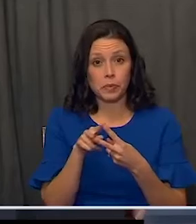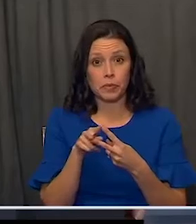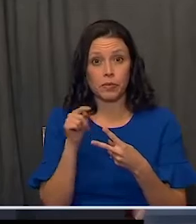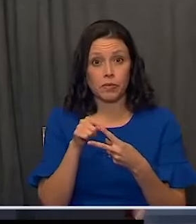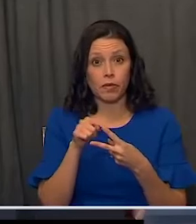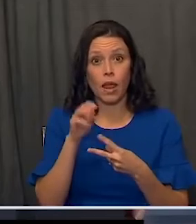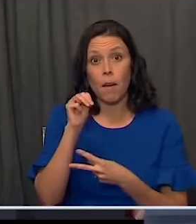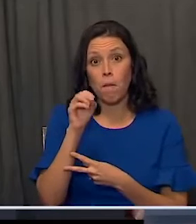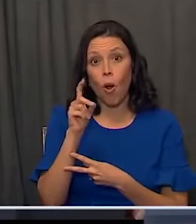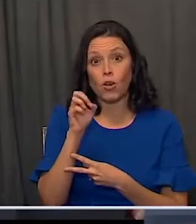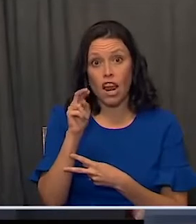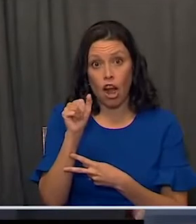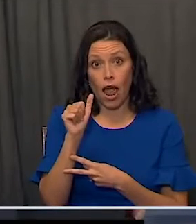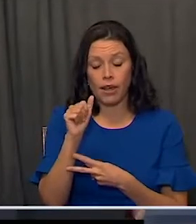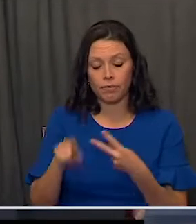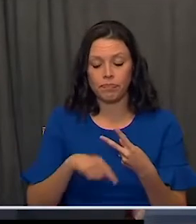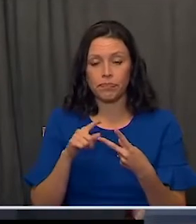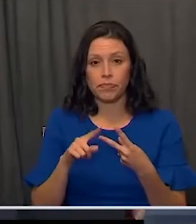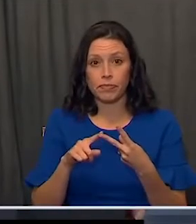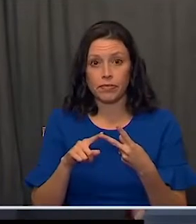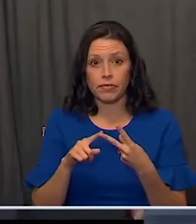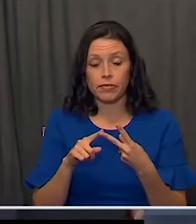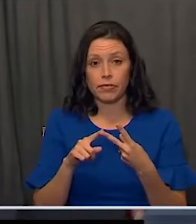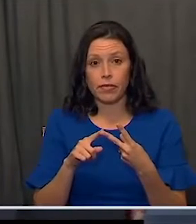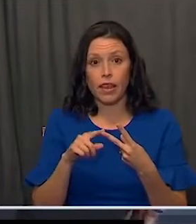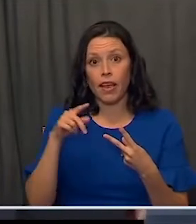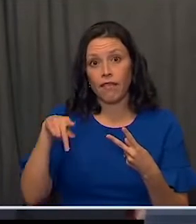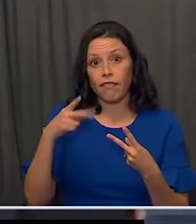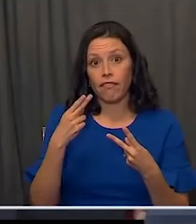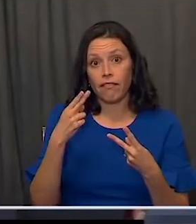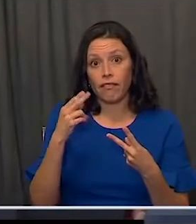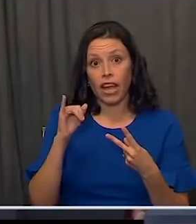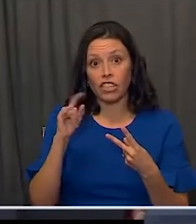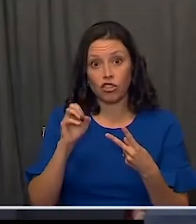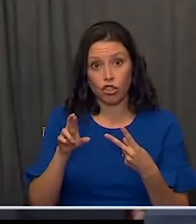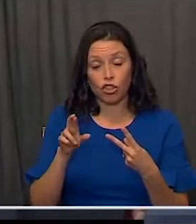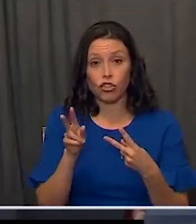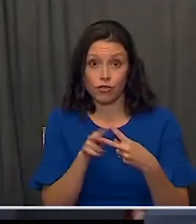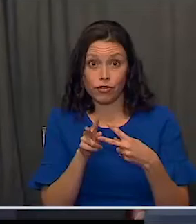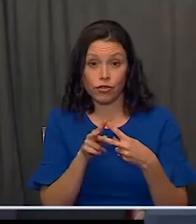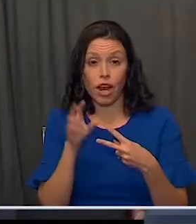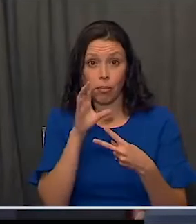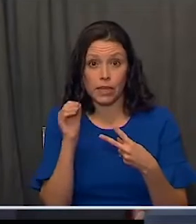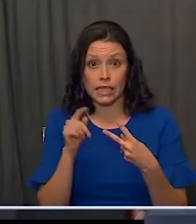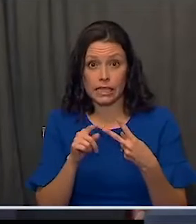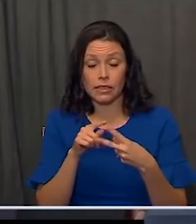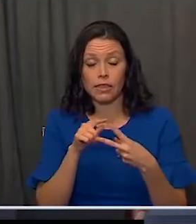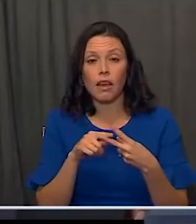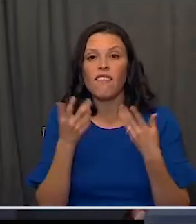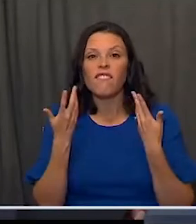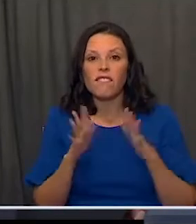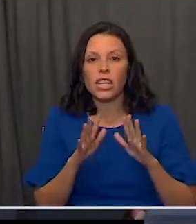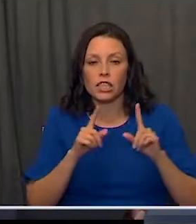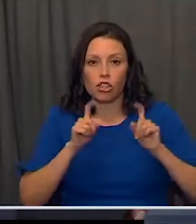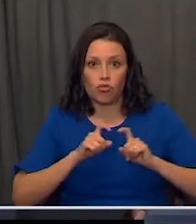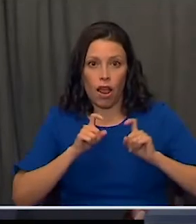one by Moderna and one by the company Pfizer, have completed trials, and the